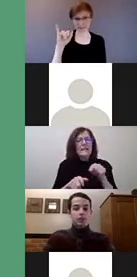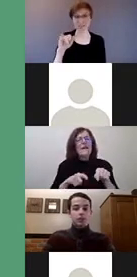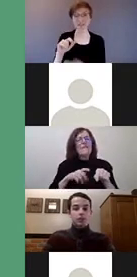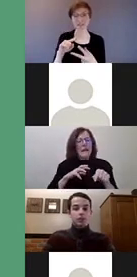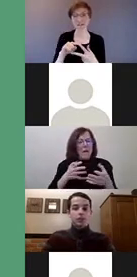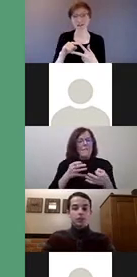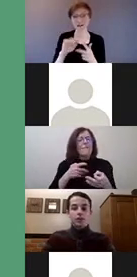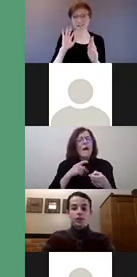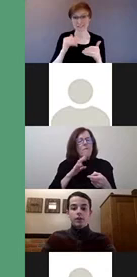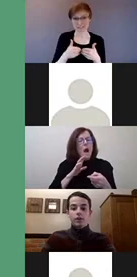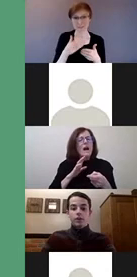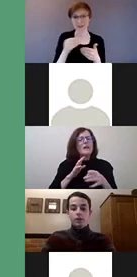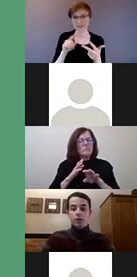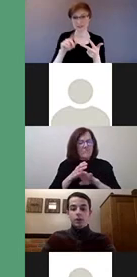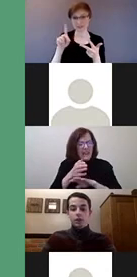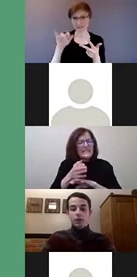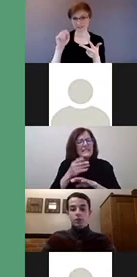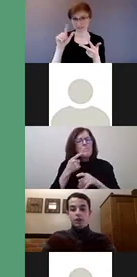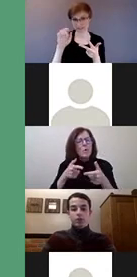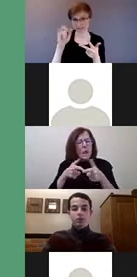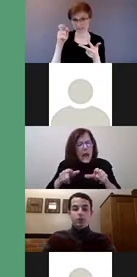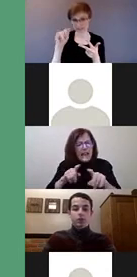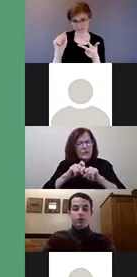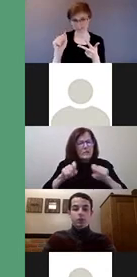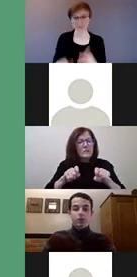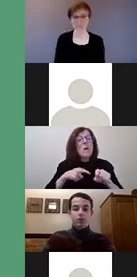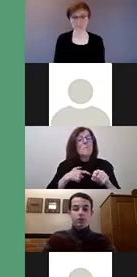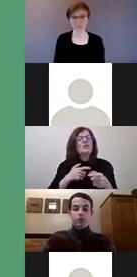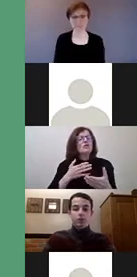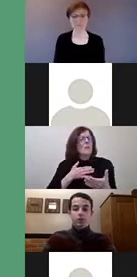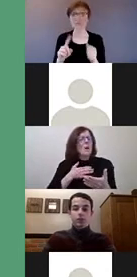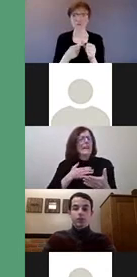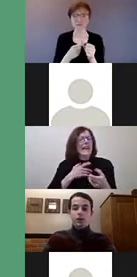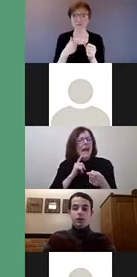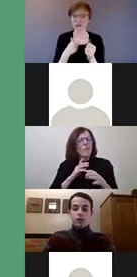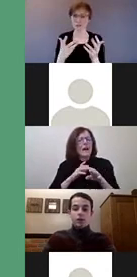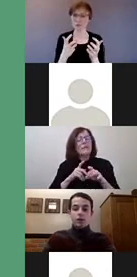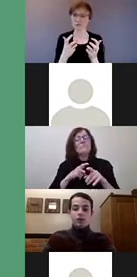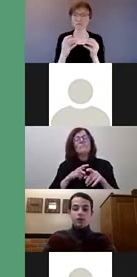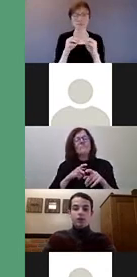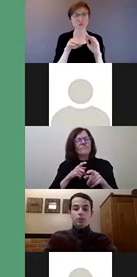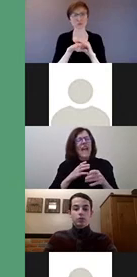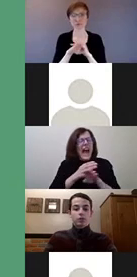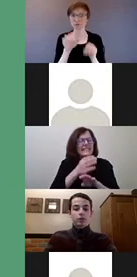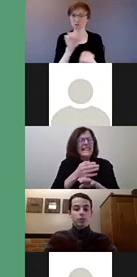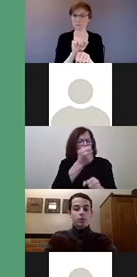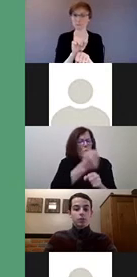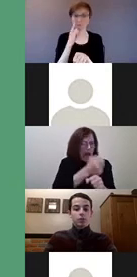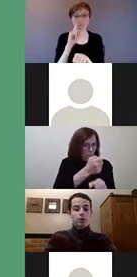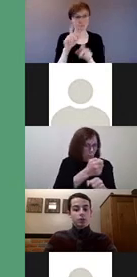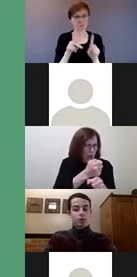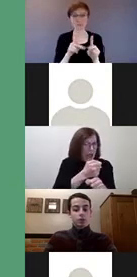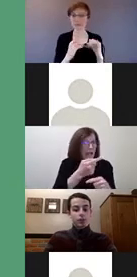my experiences. First, I would like more access to part-time jobs for teens like me. I would also like more training for